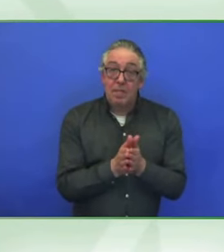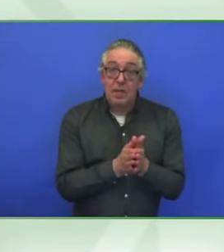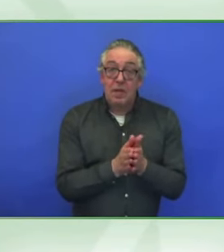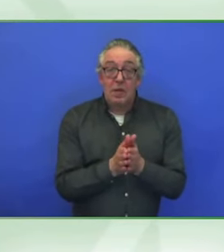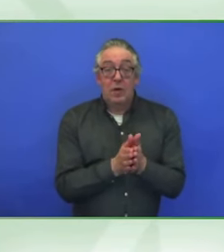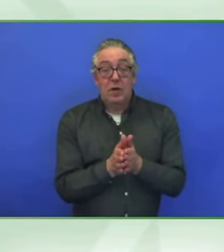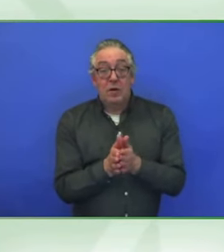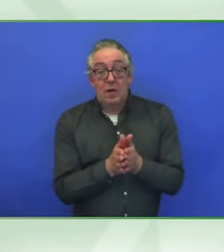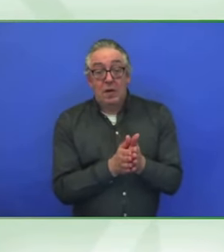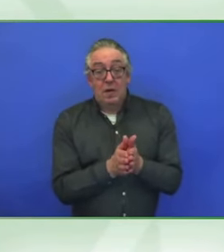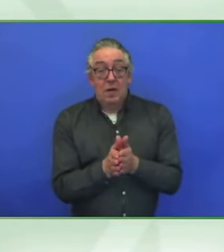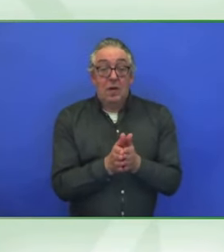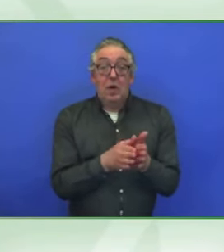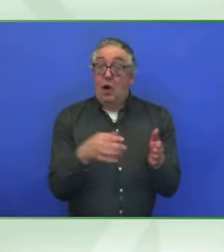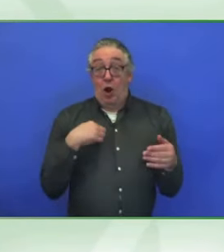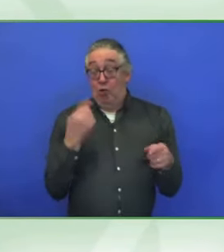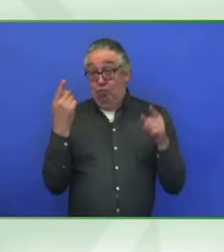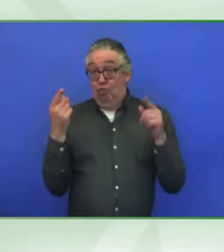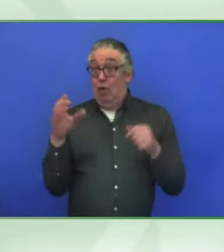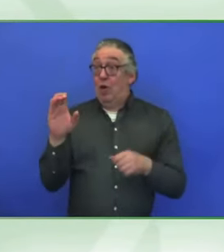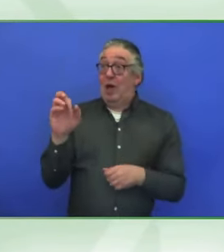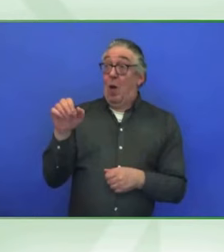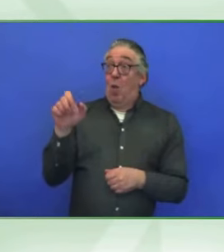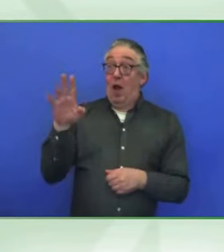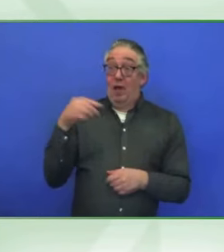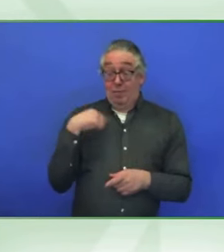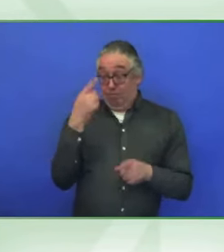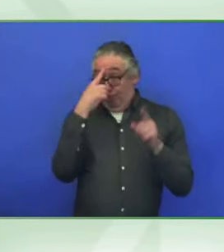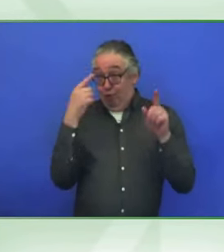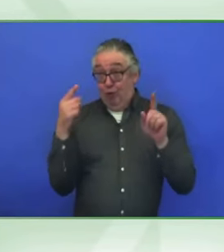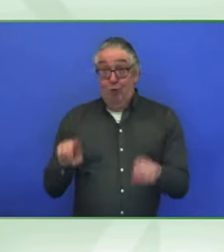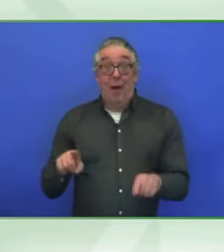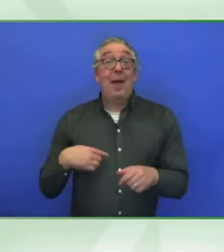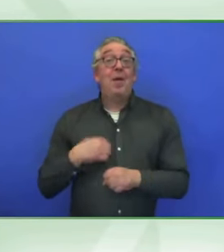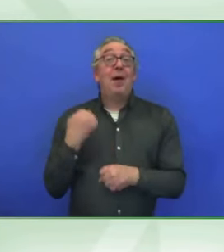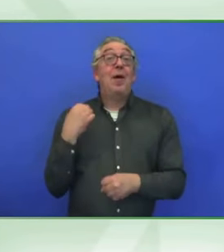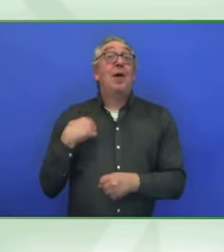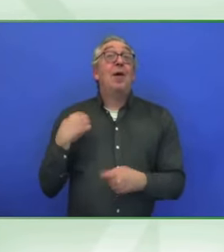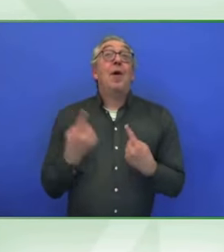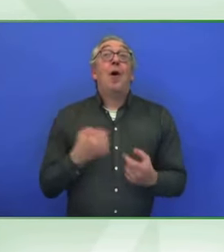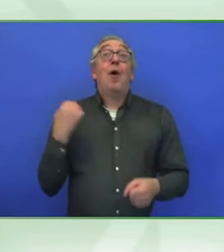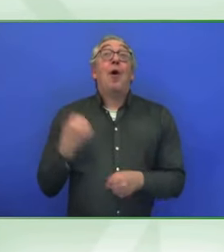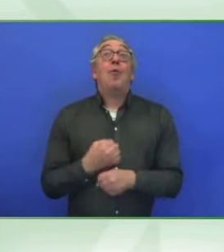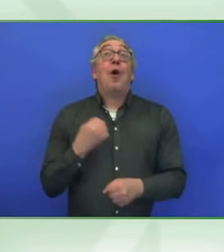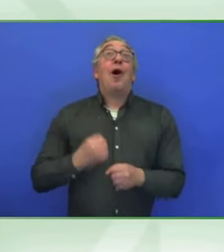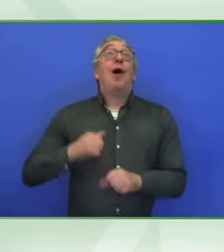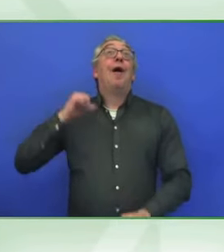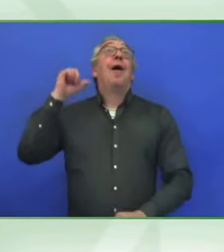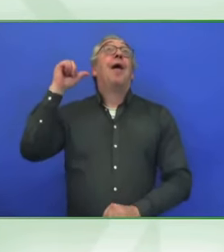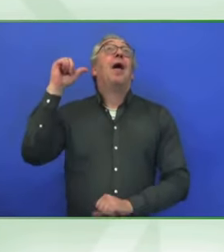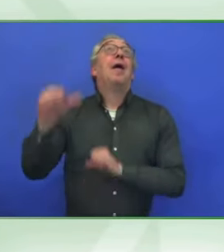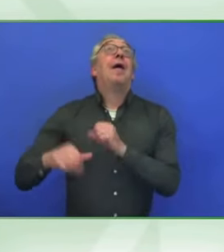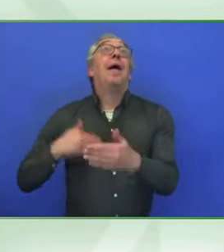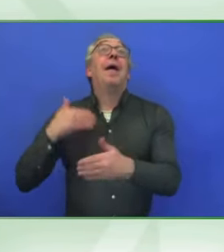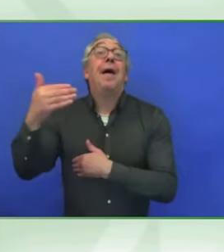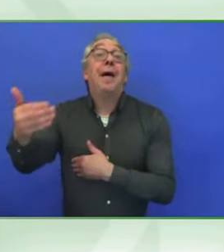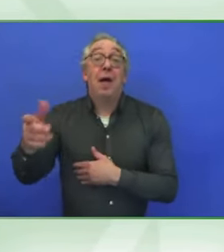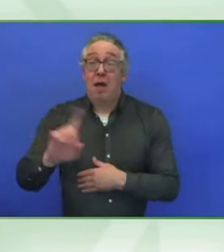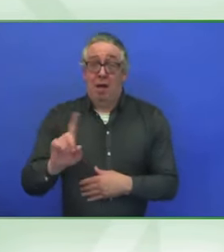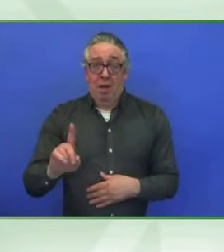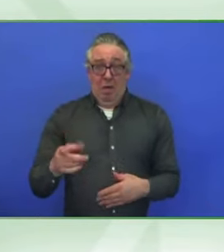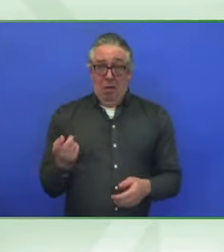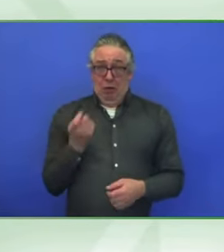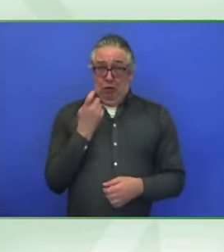agree with Caroline that we are at the beginning, but at the different beginning. And I would like to stress that I think the most